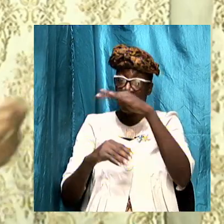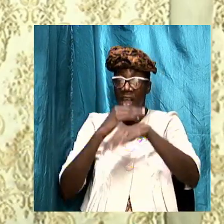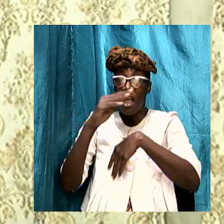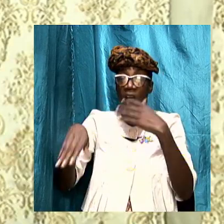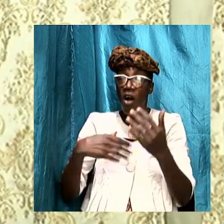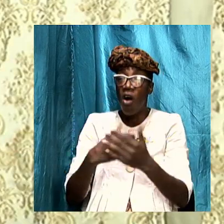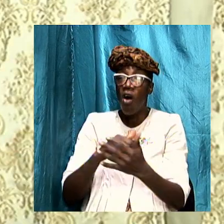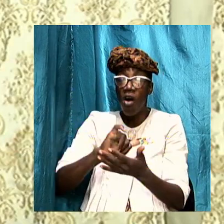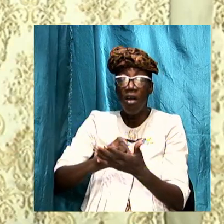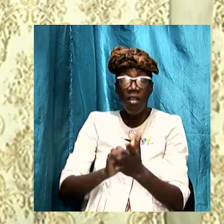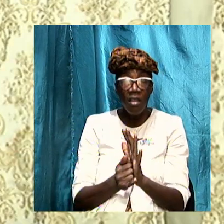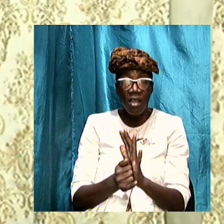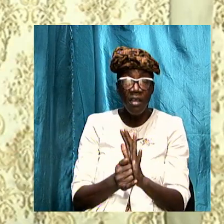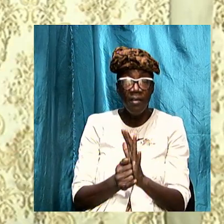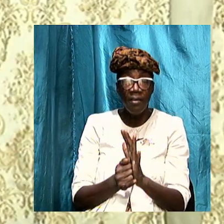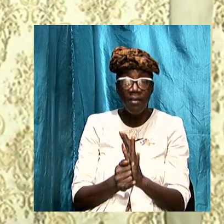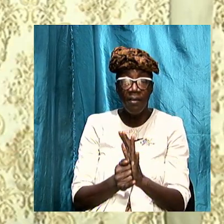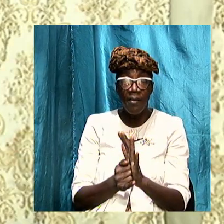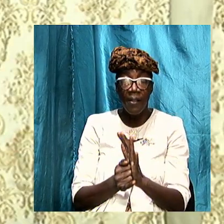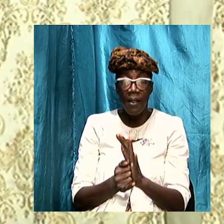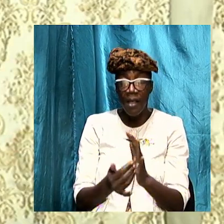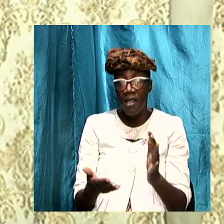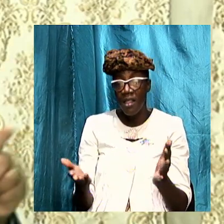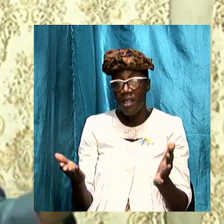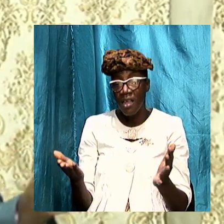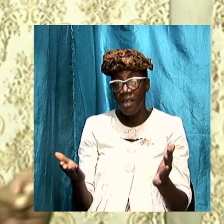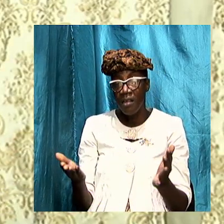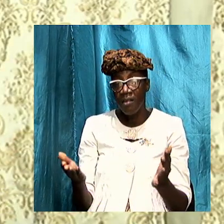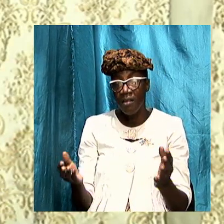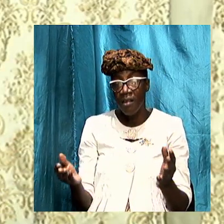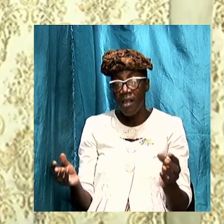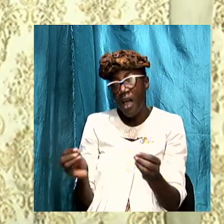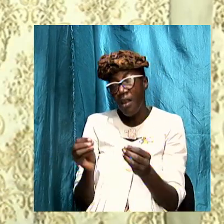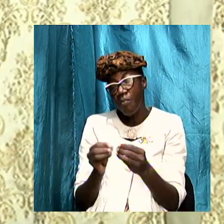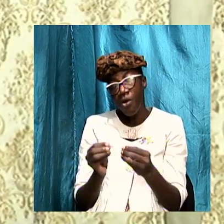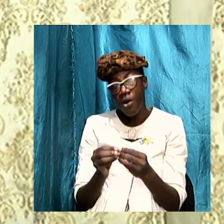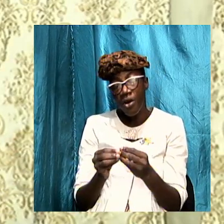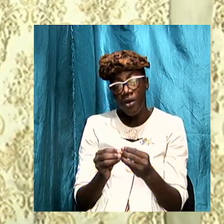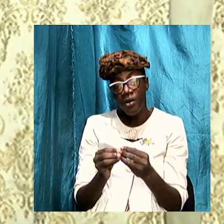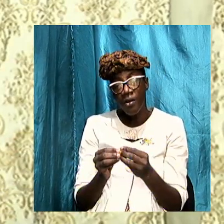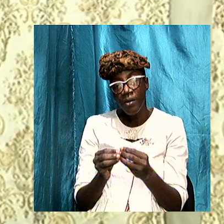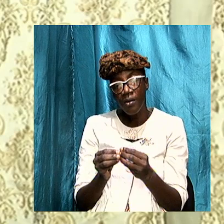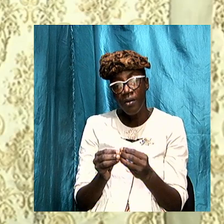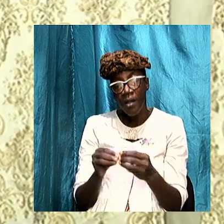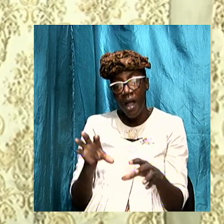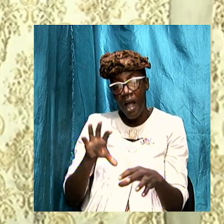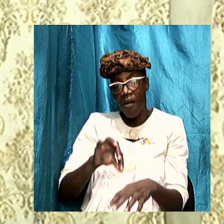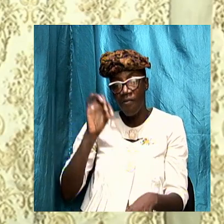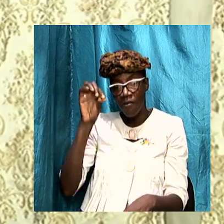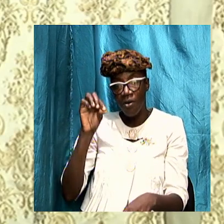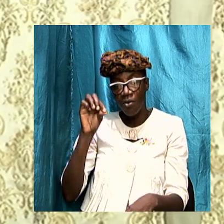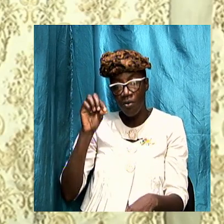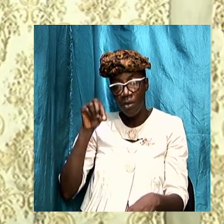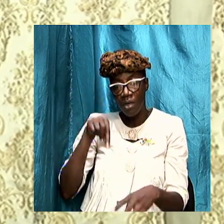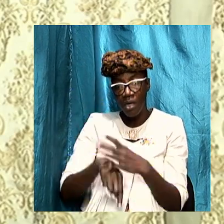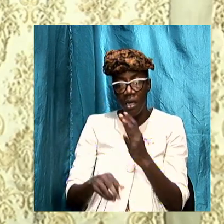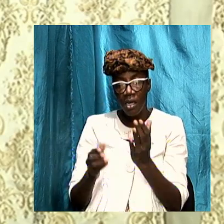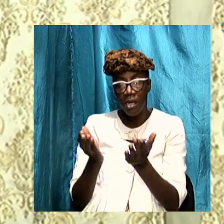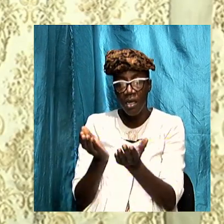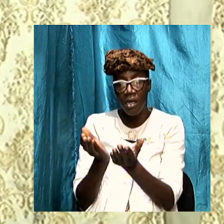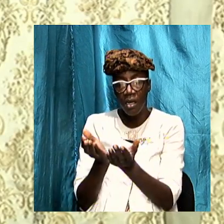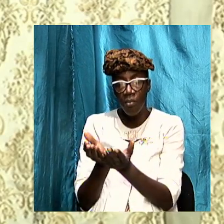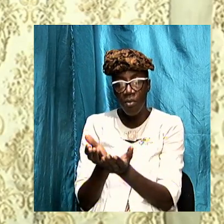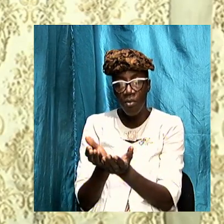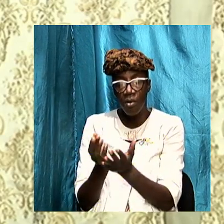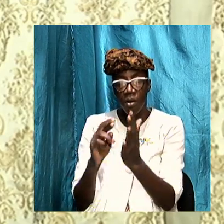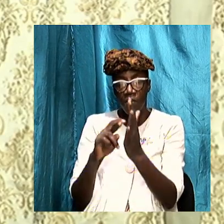of these things and more are found in the book